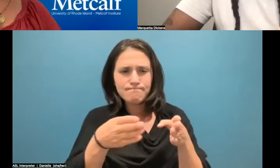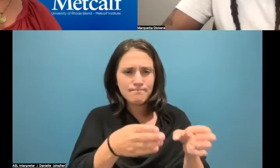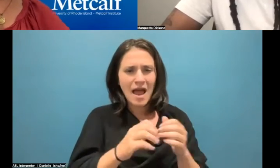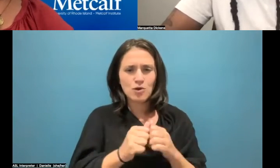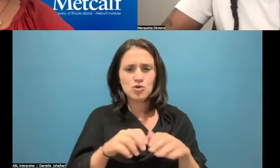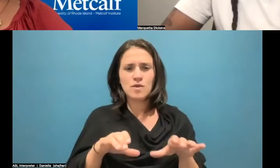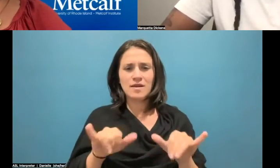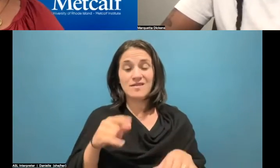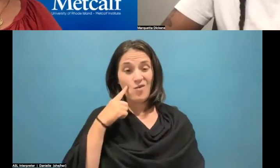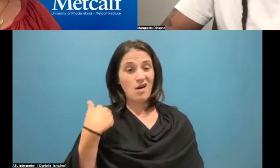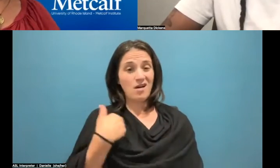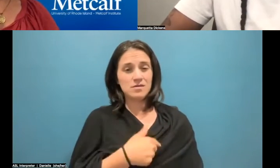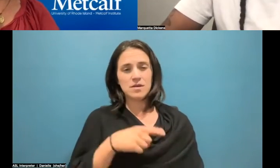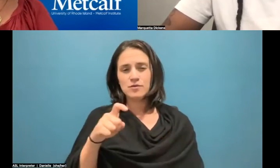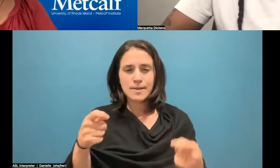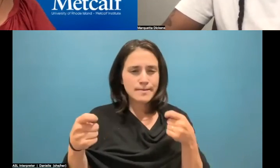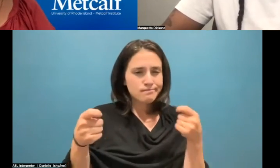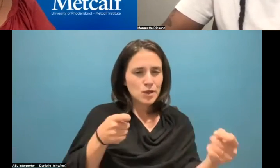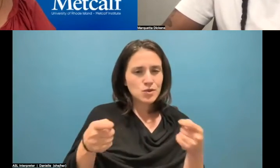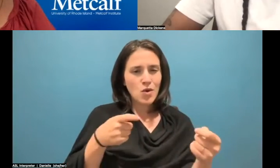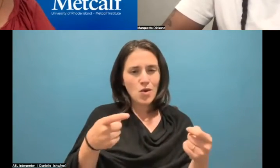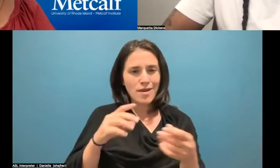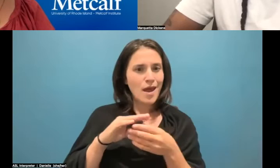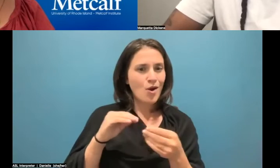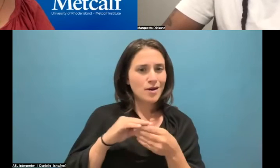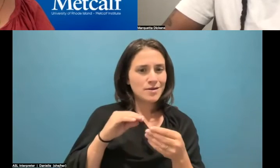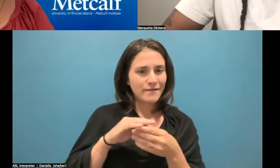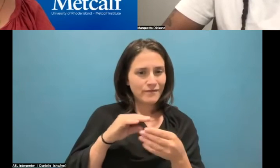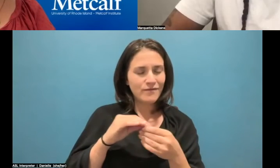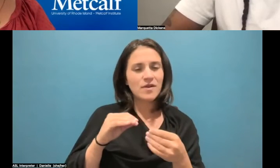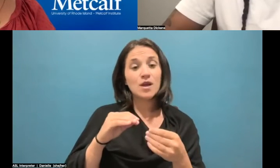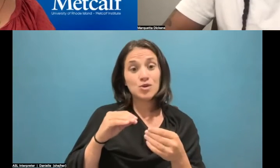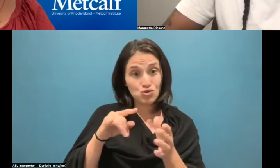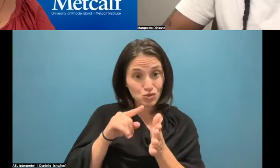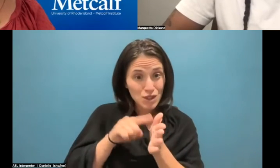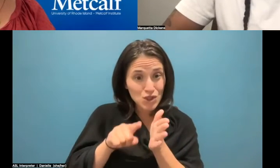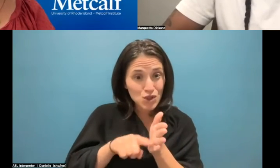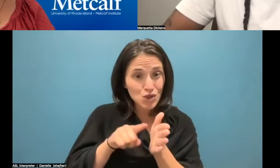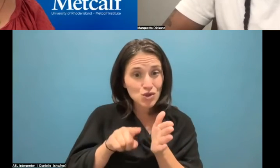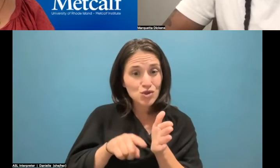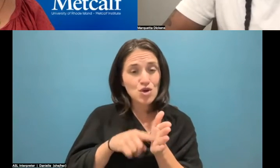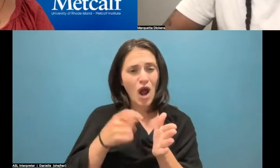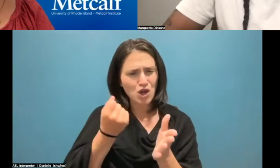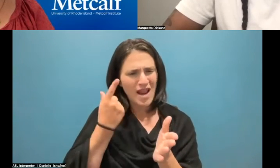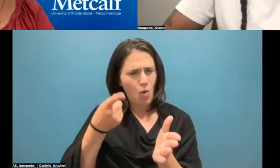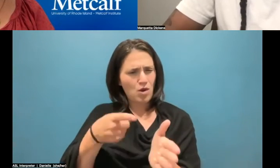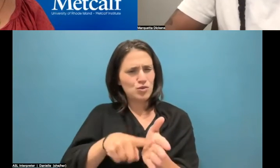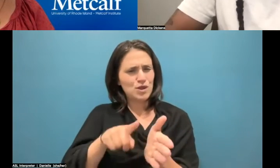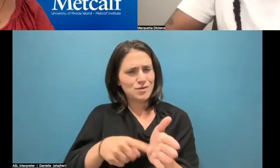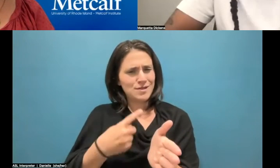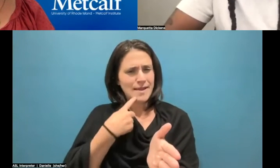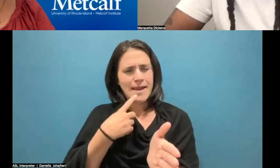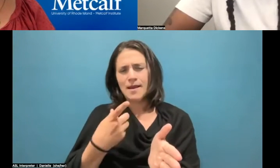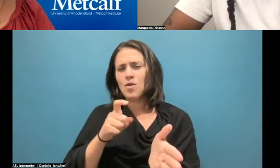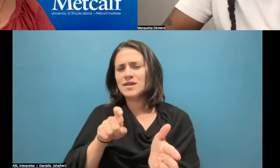a matter of, one, controlling the narrative. Two, doing the research. Three, understanding what the research says and what needs to change. And